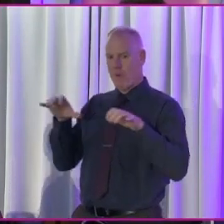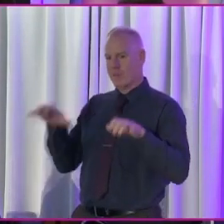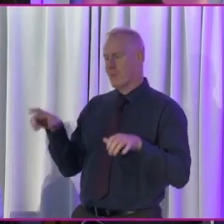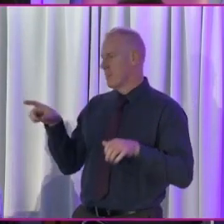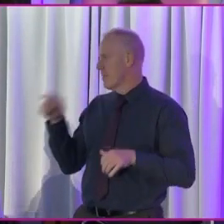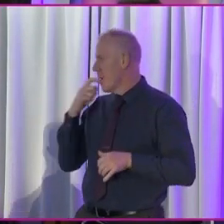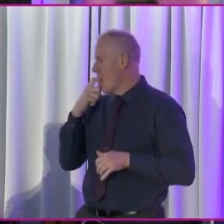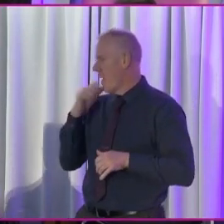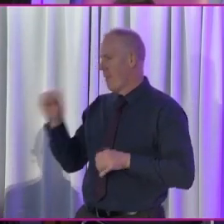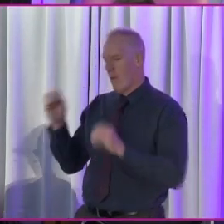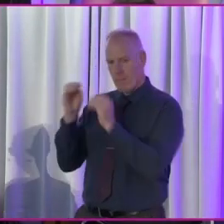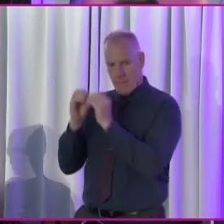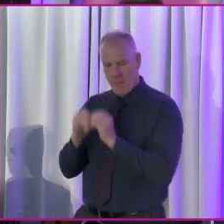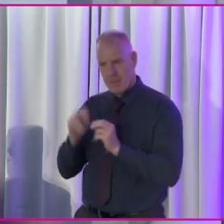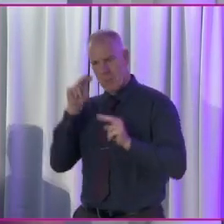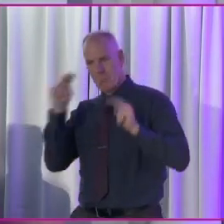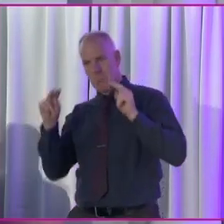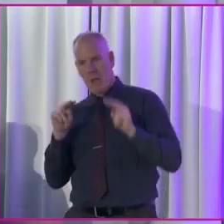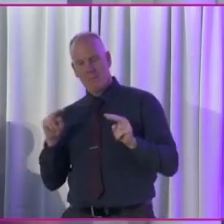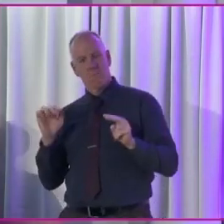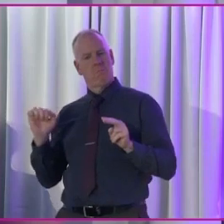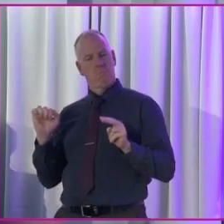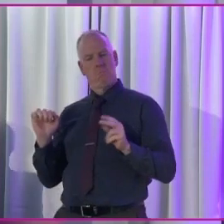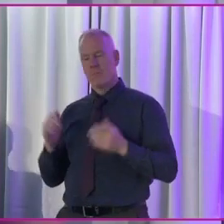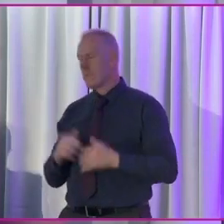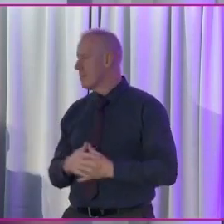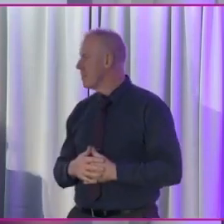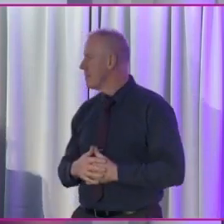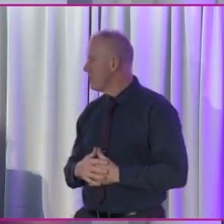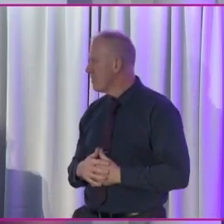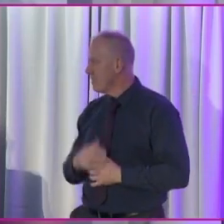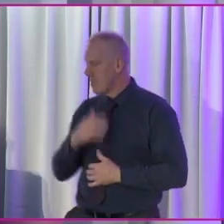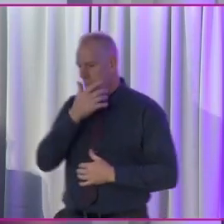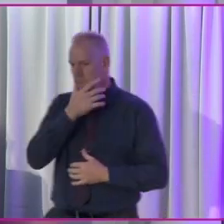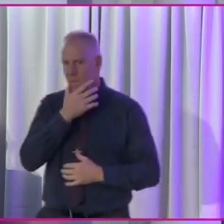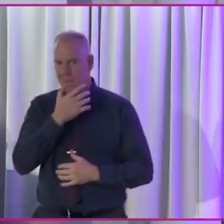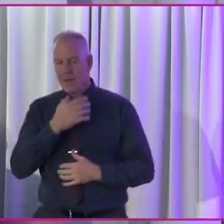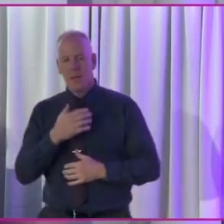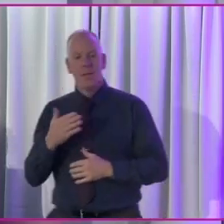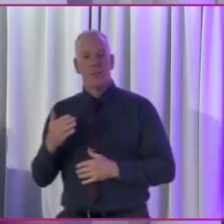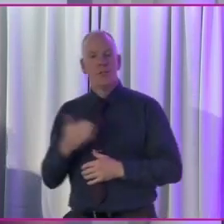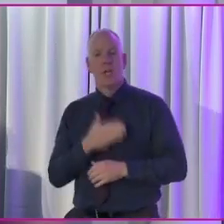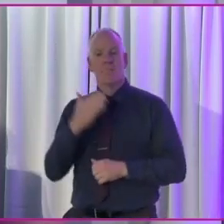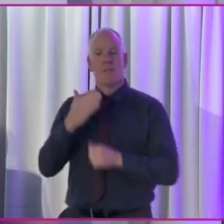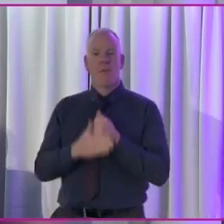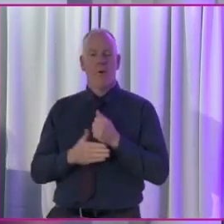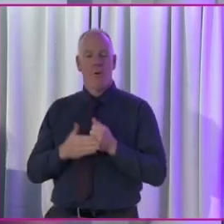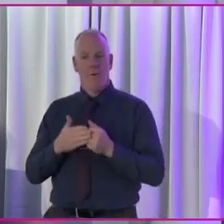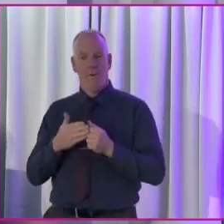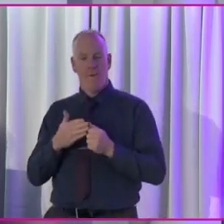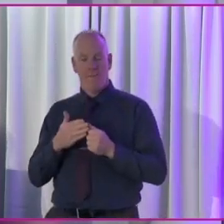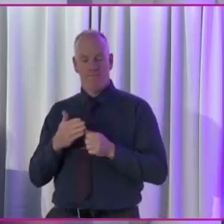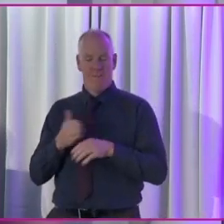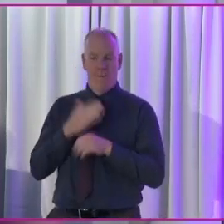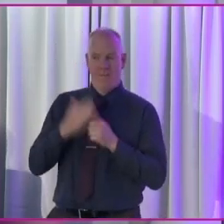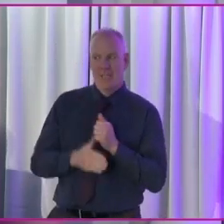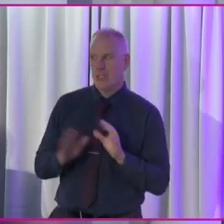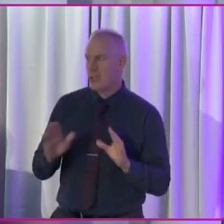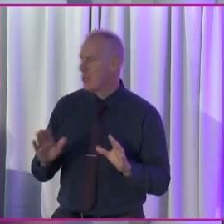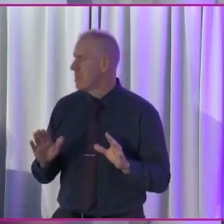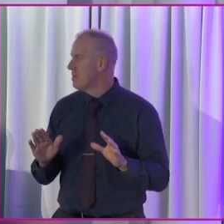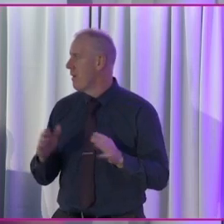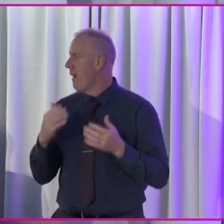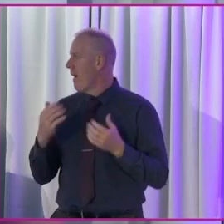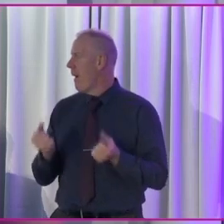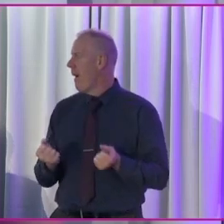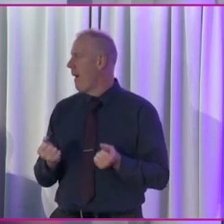for their comments and perspectives in that regard. Just before I make some closing remarks to bring the proceedings to a close,